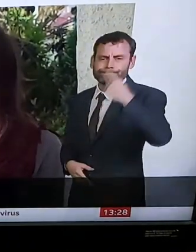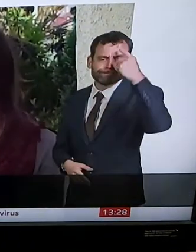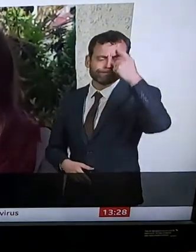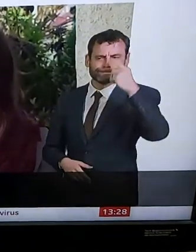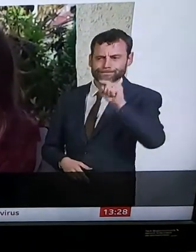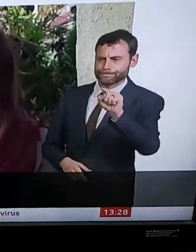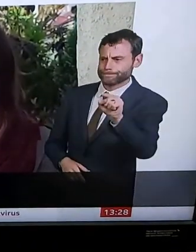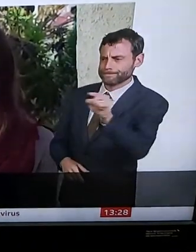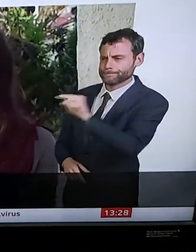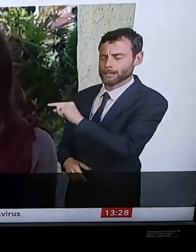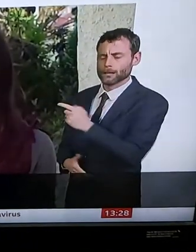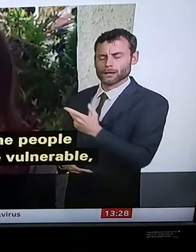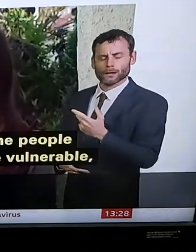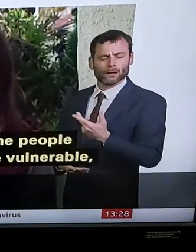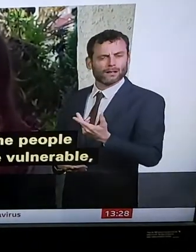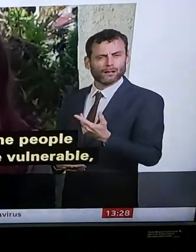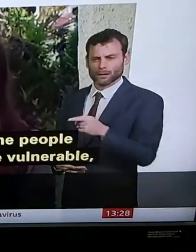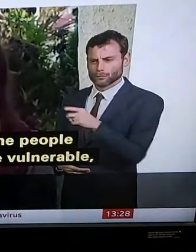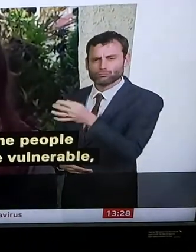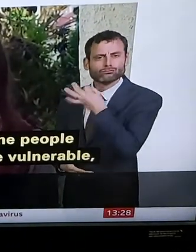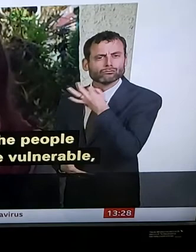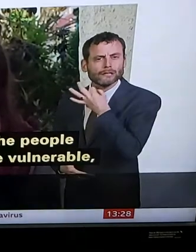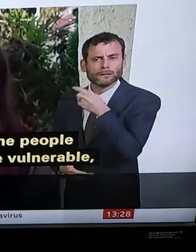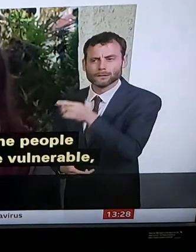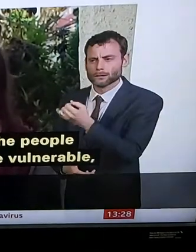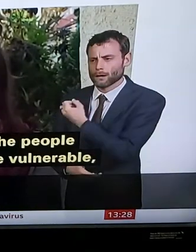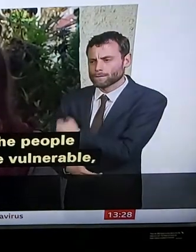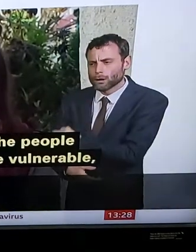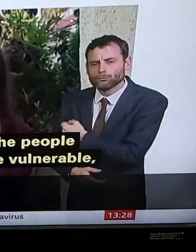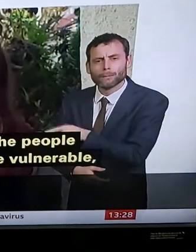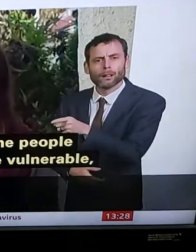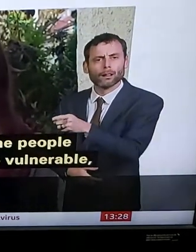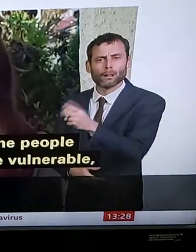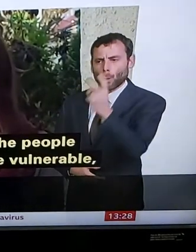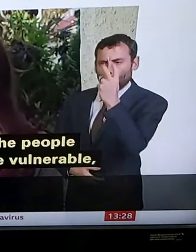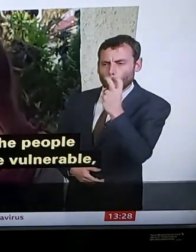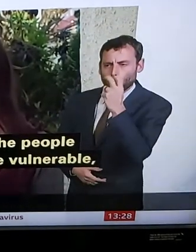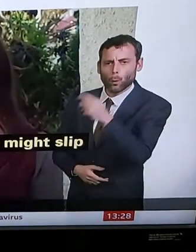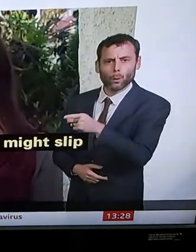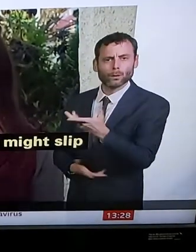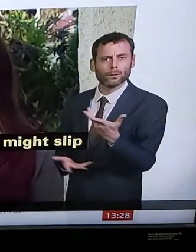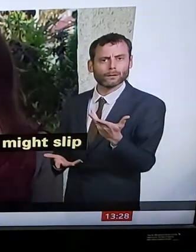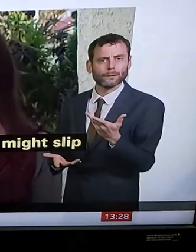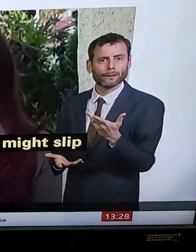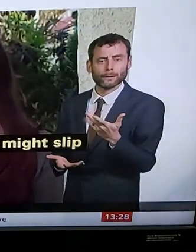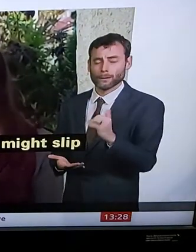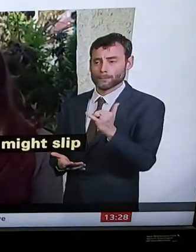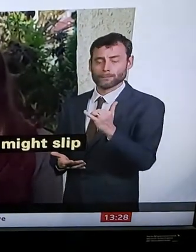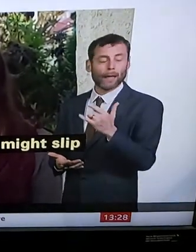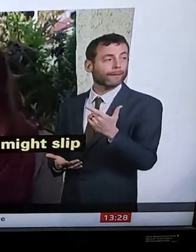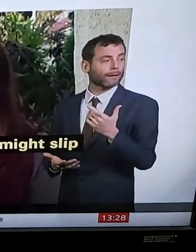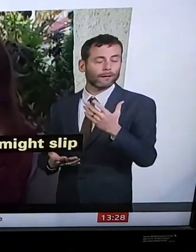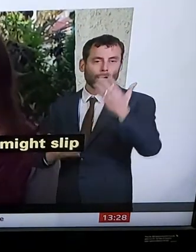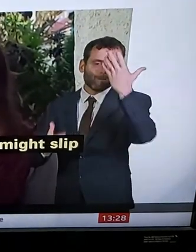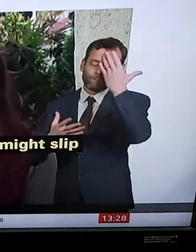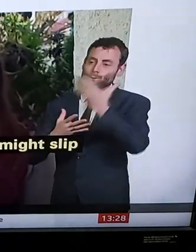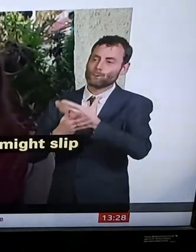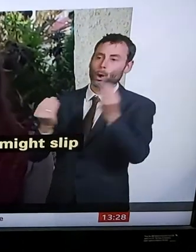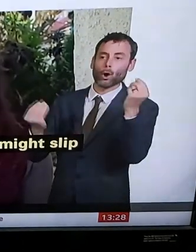my community who are vulnerable, who are elderly, and who might slip through the cracks